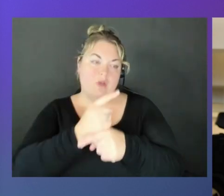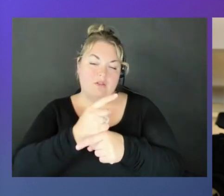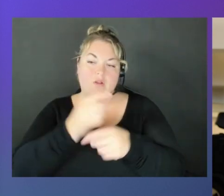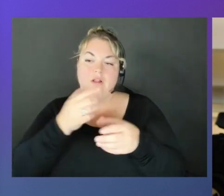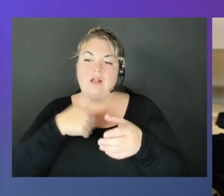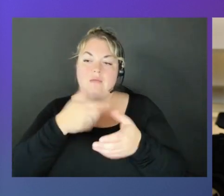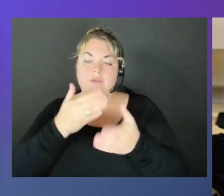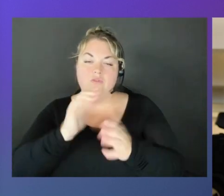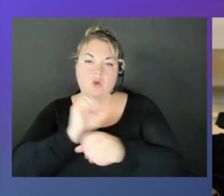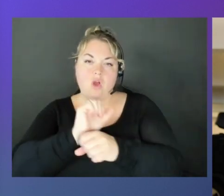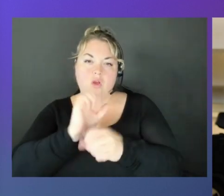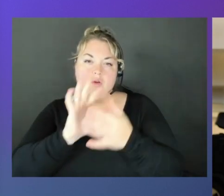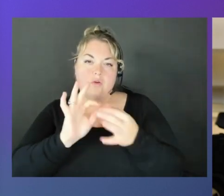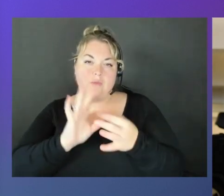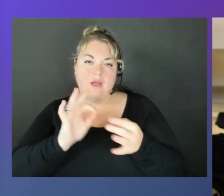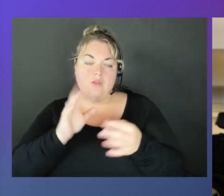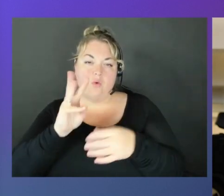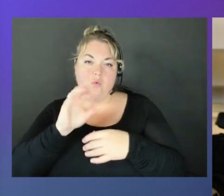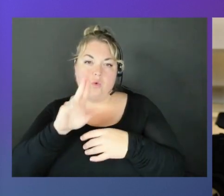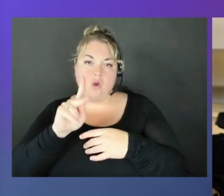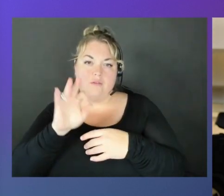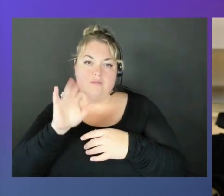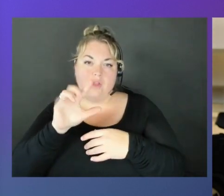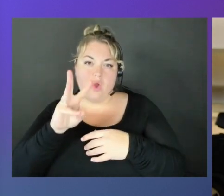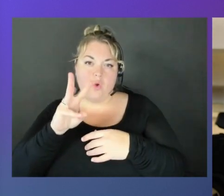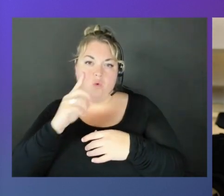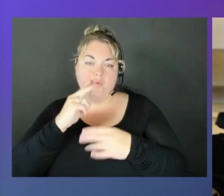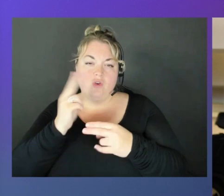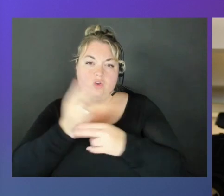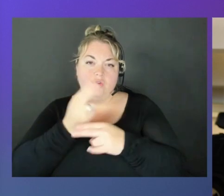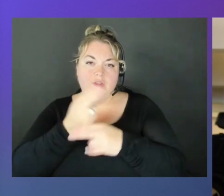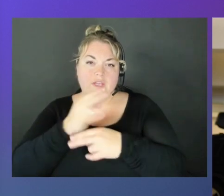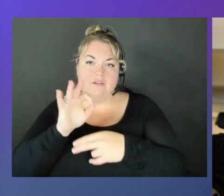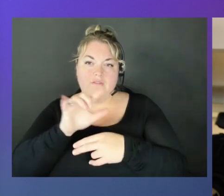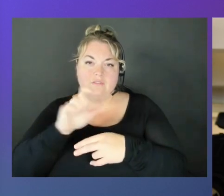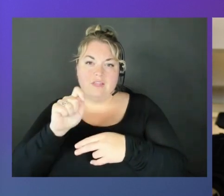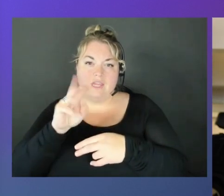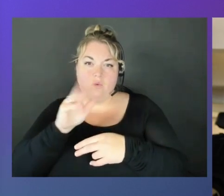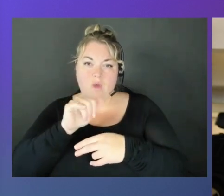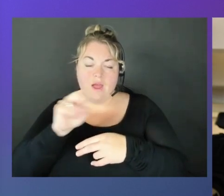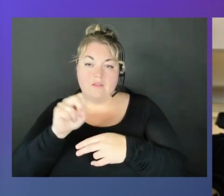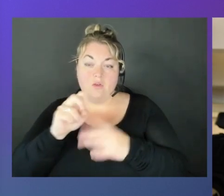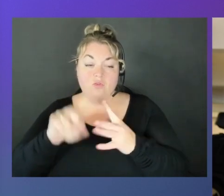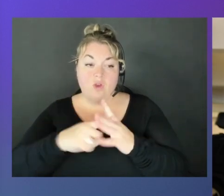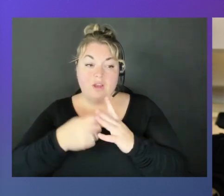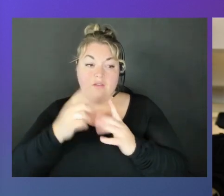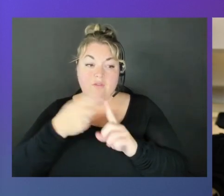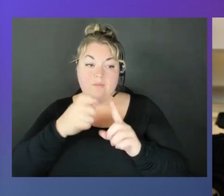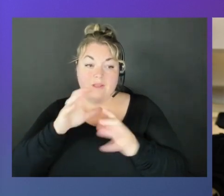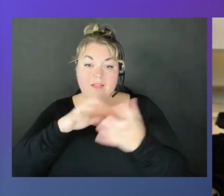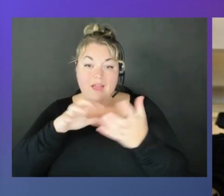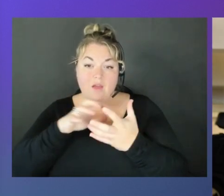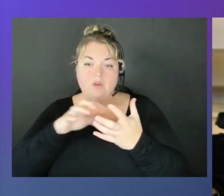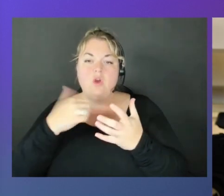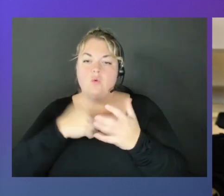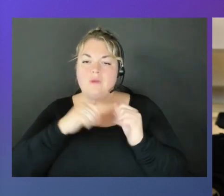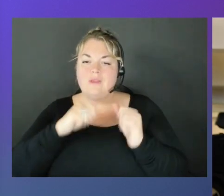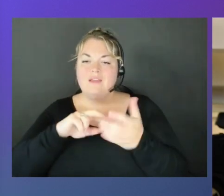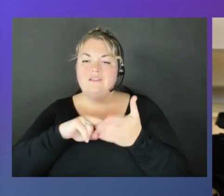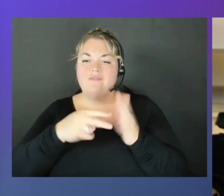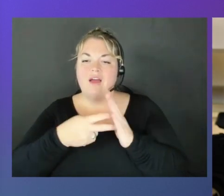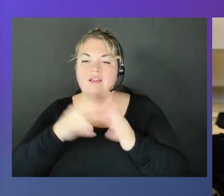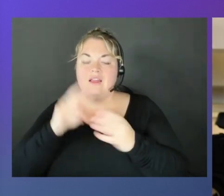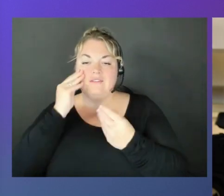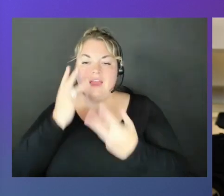typical workflow of using FleetWise. So starting from the cloud, the customer can define a data collection campaign.